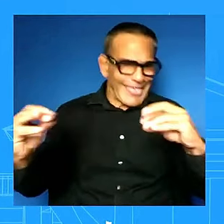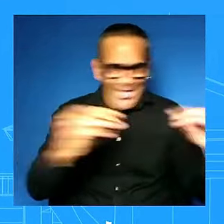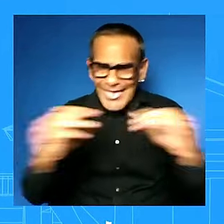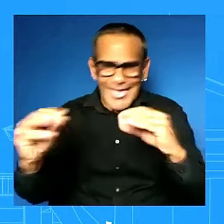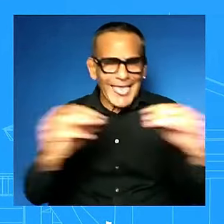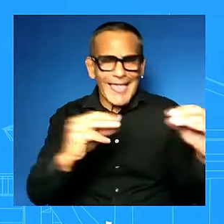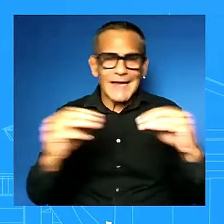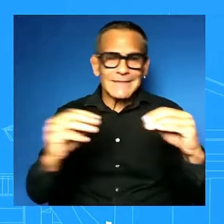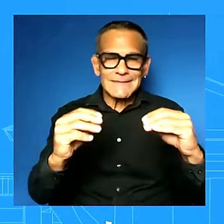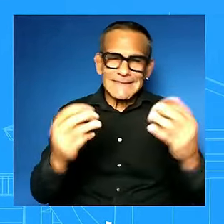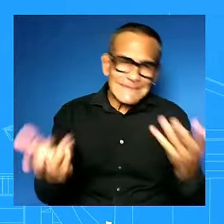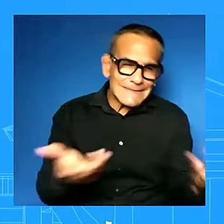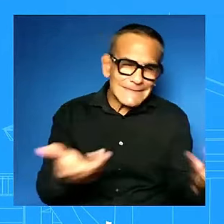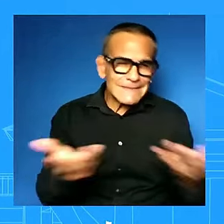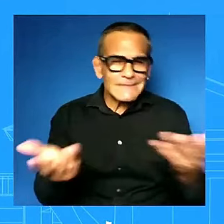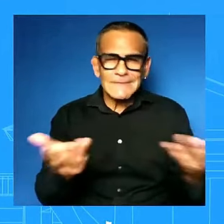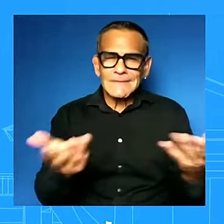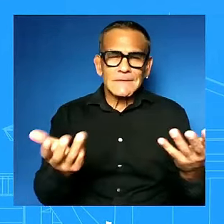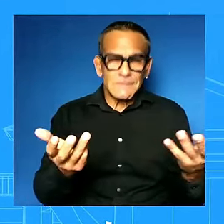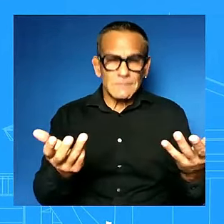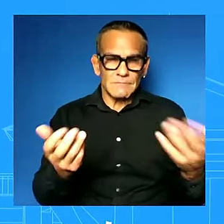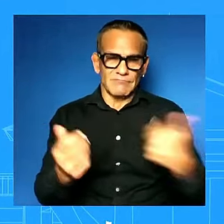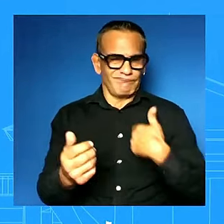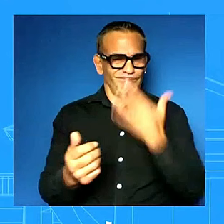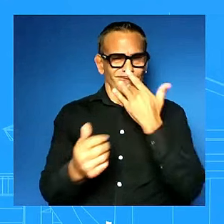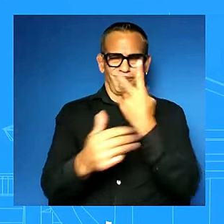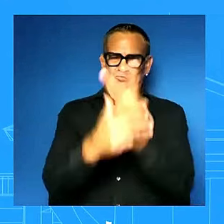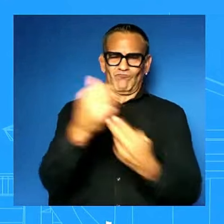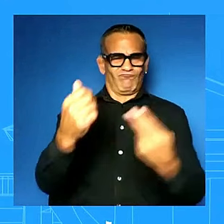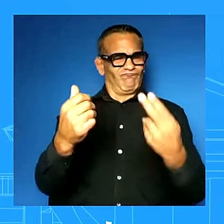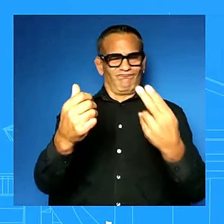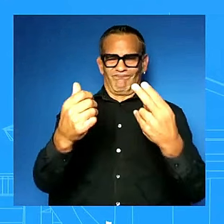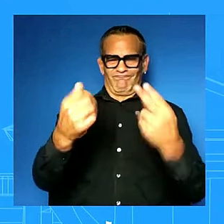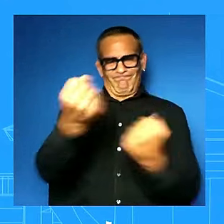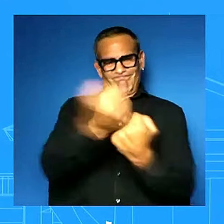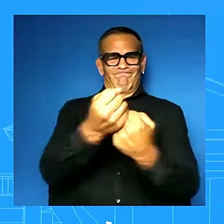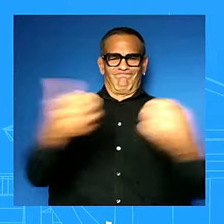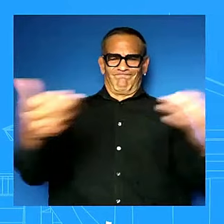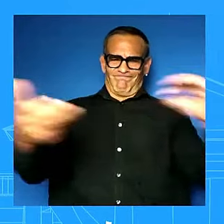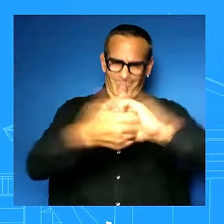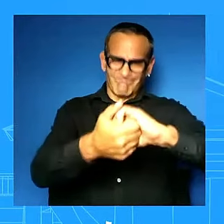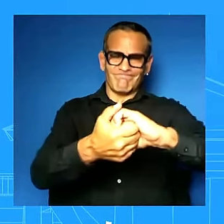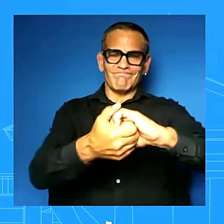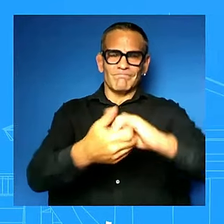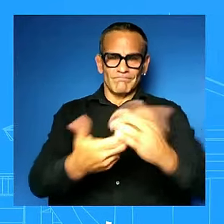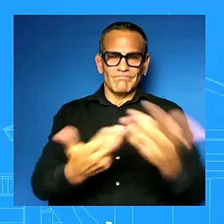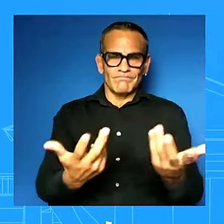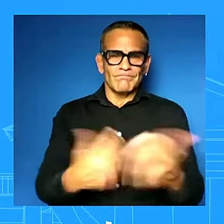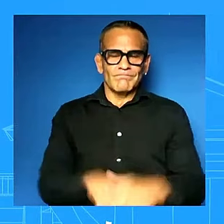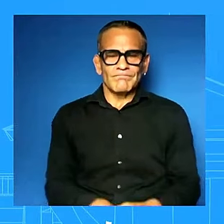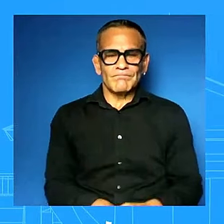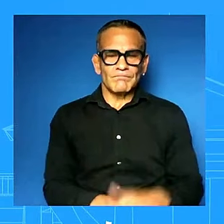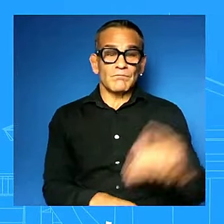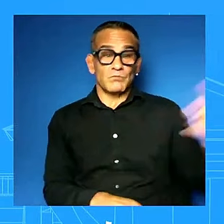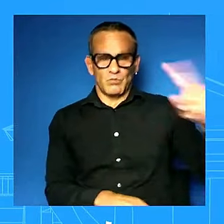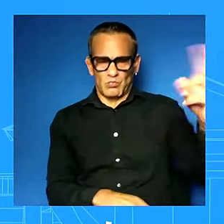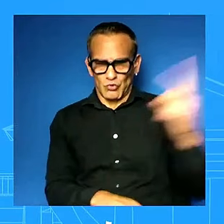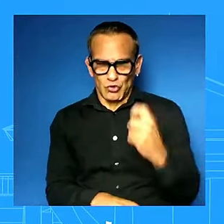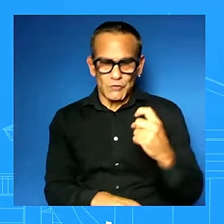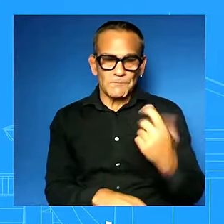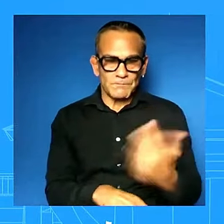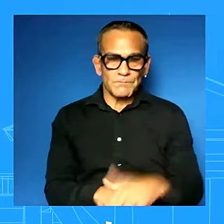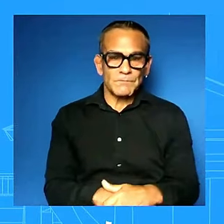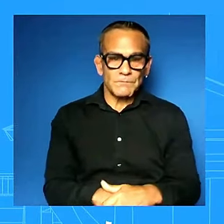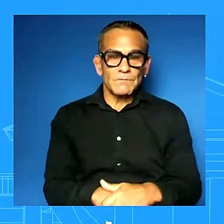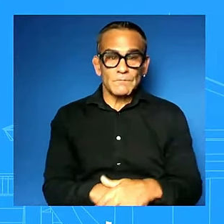was the last time a member of the administration spoke to the negotiators at this um i will say that uh the administration are